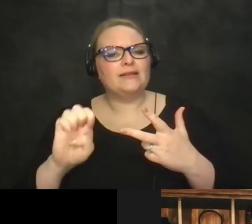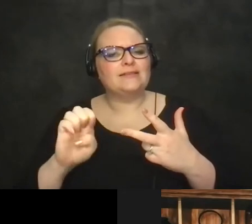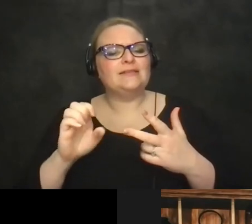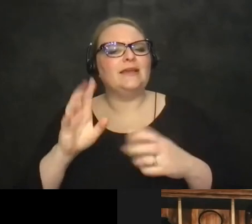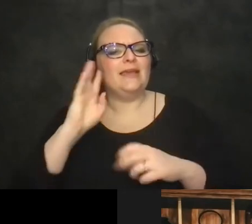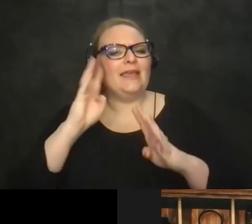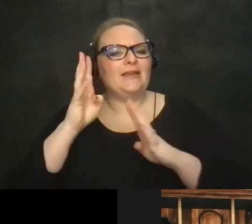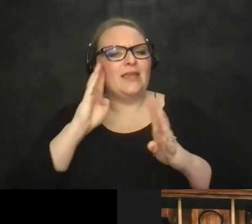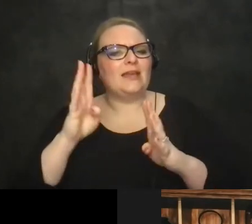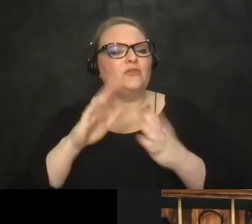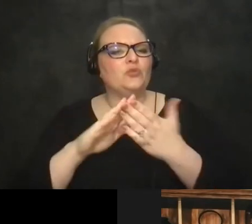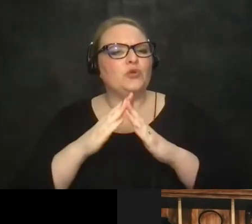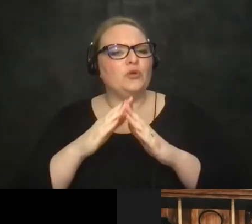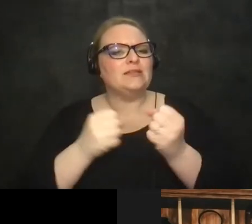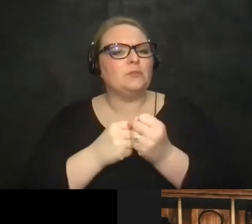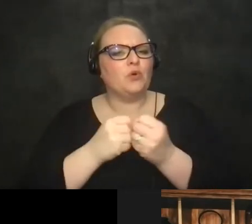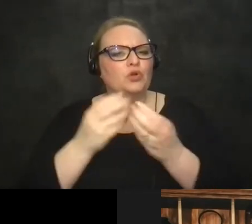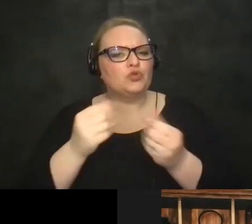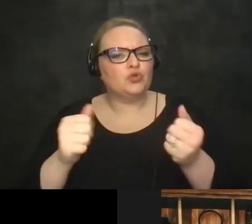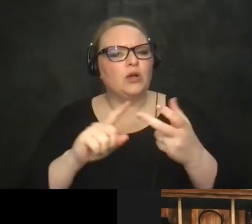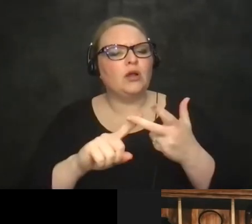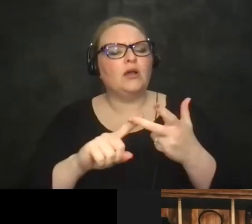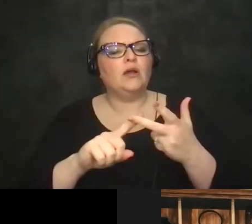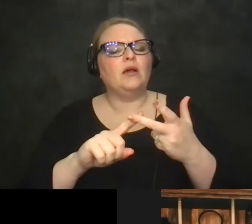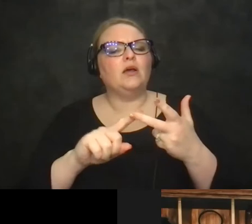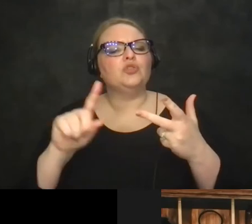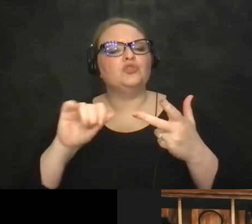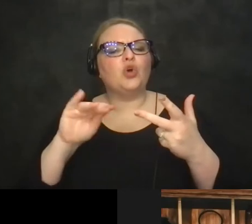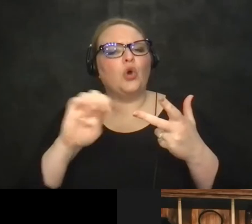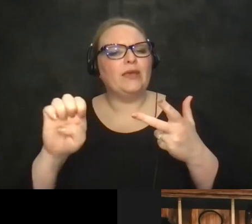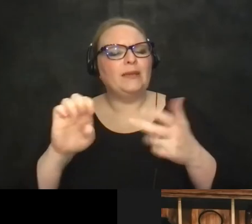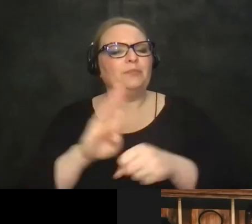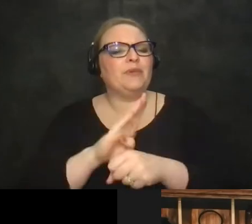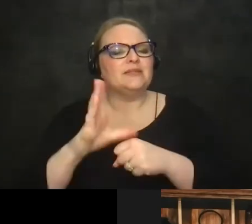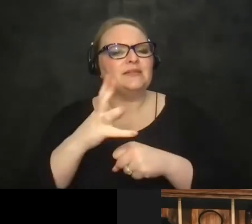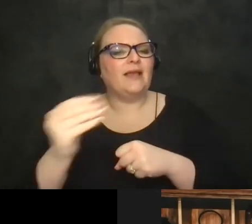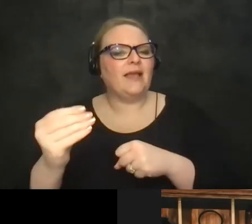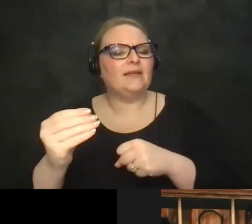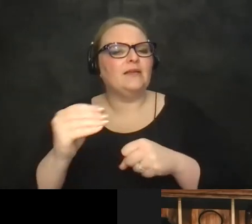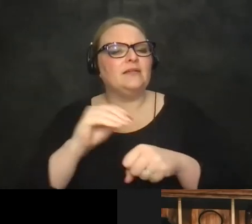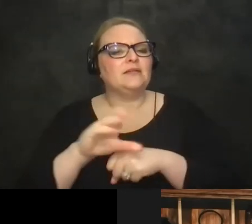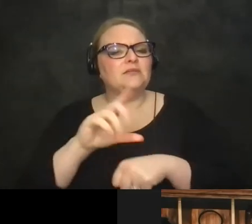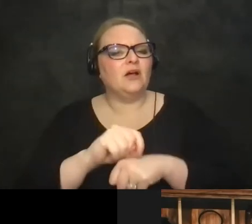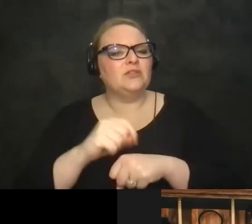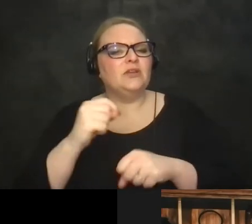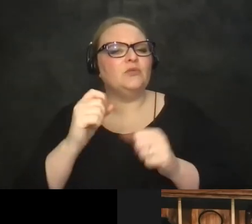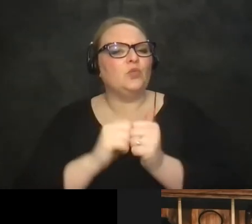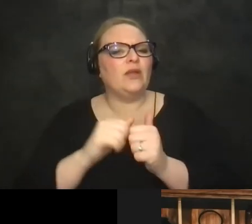support solutions and Zoe Schban business and accessibility consultant with incubator 13.